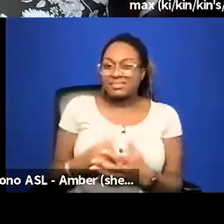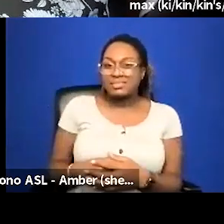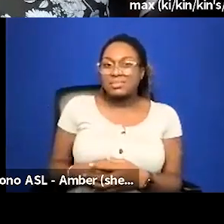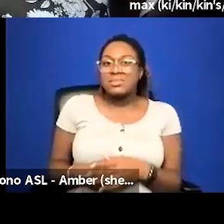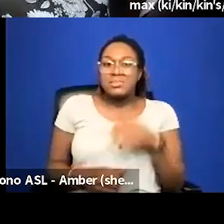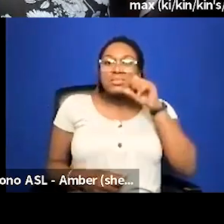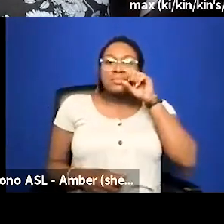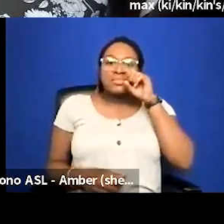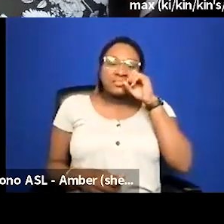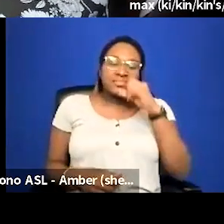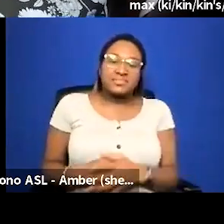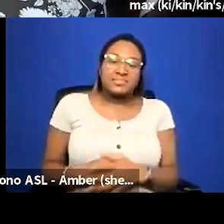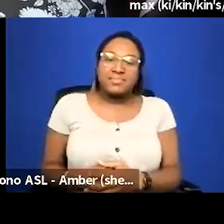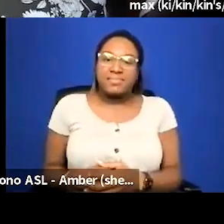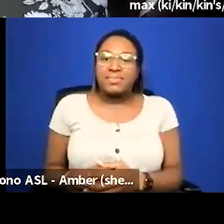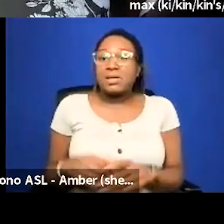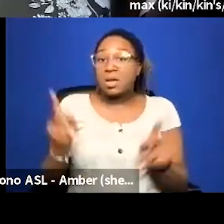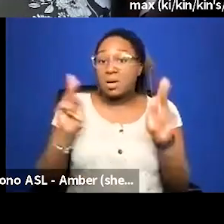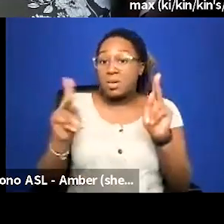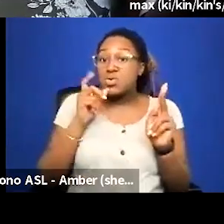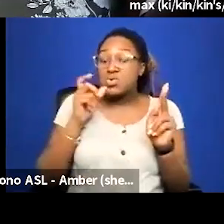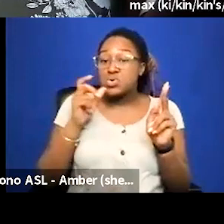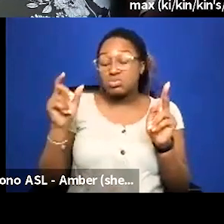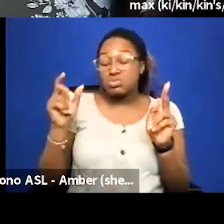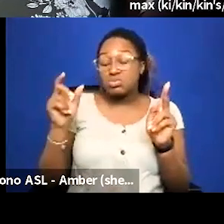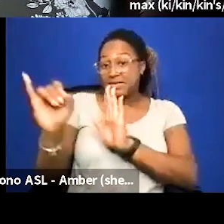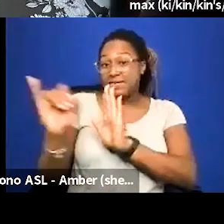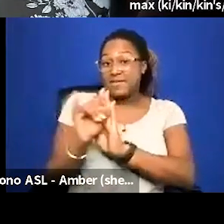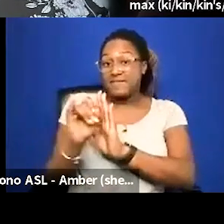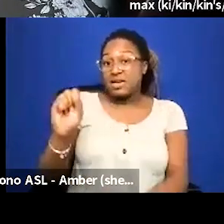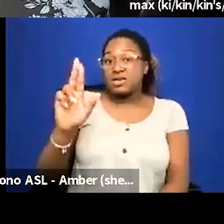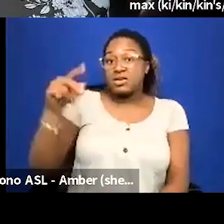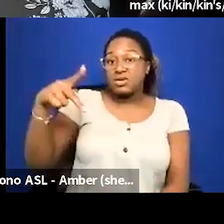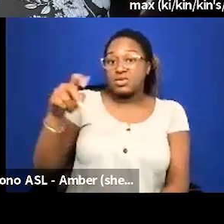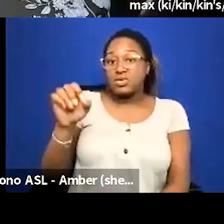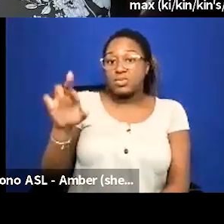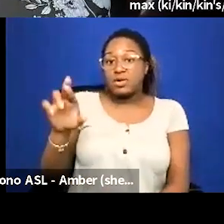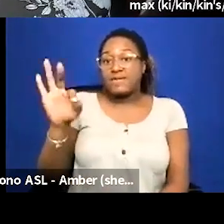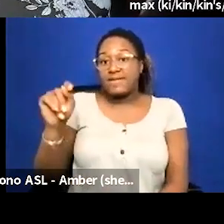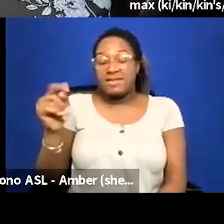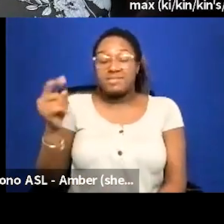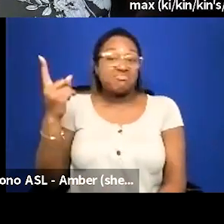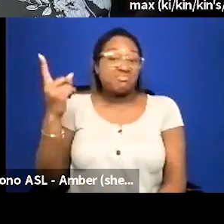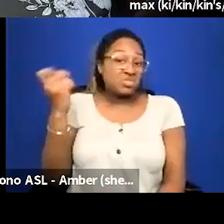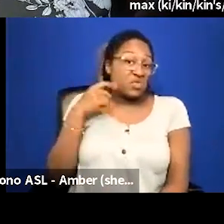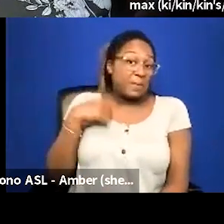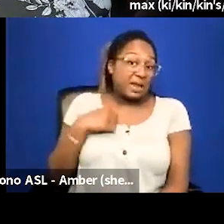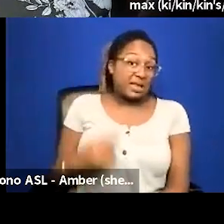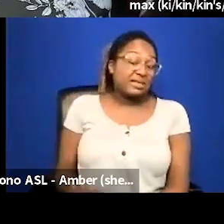people who would be considered super fat you know that's kind of the question for me um